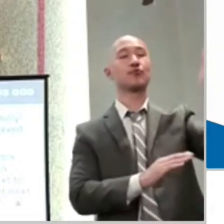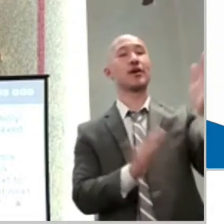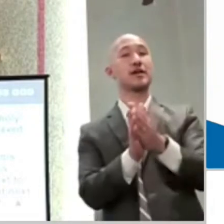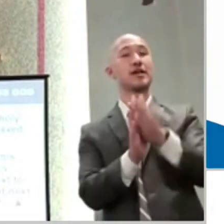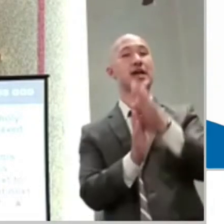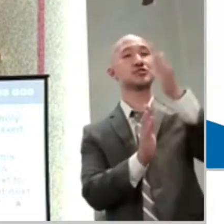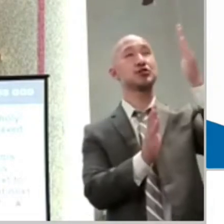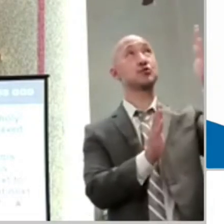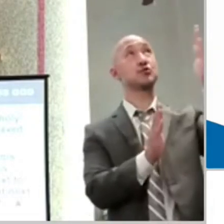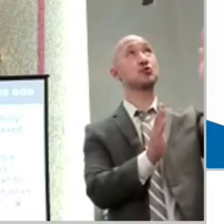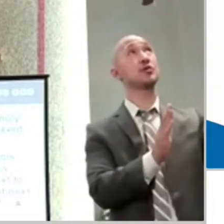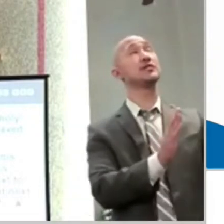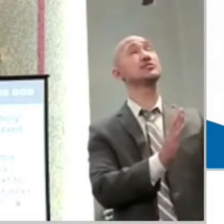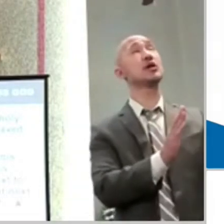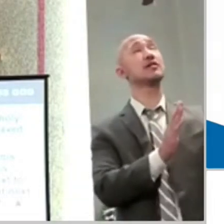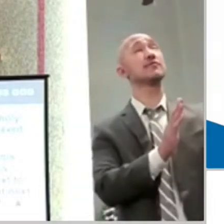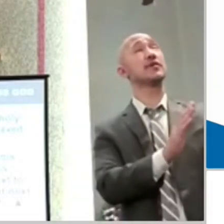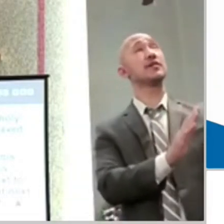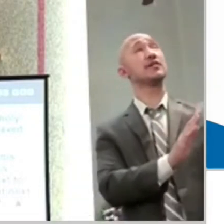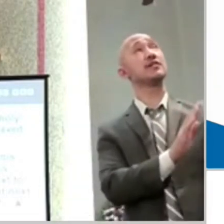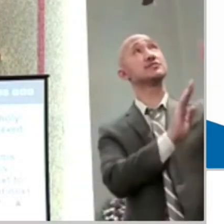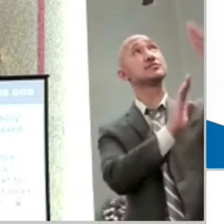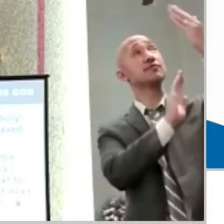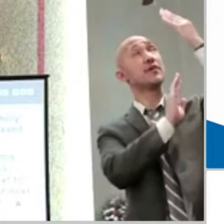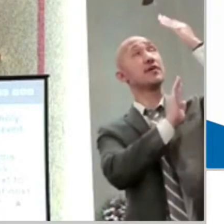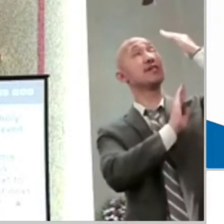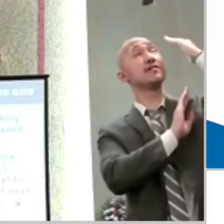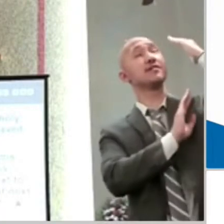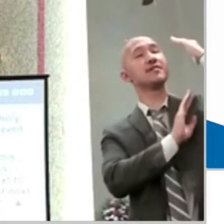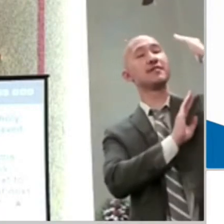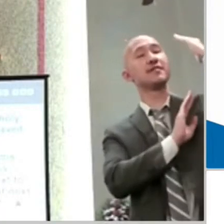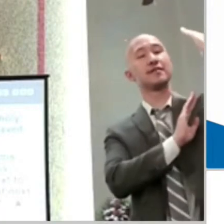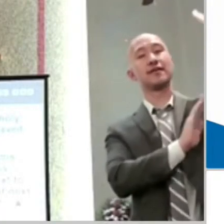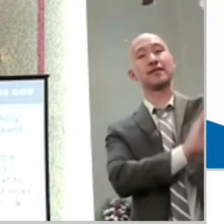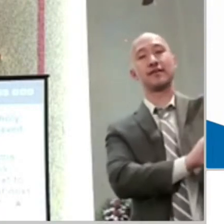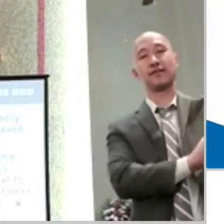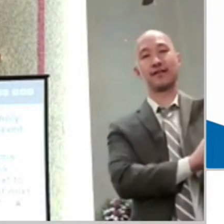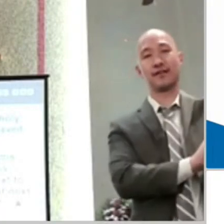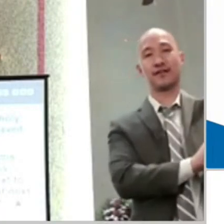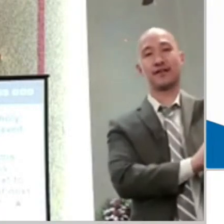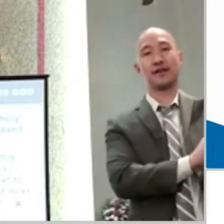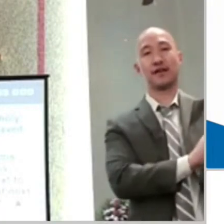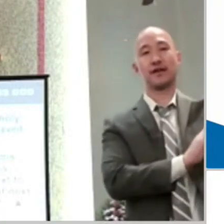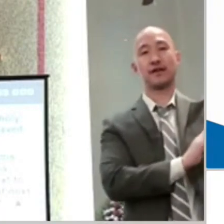Right next to his heart, to face.